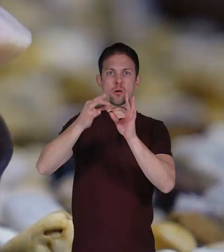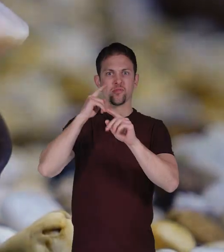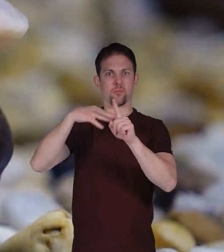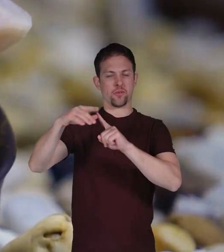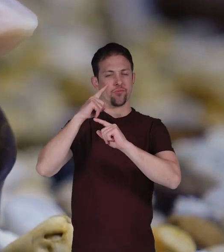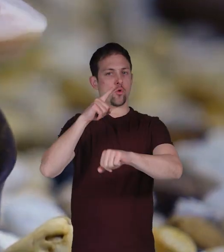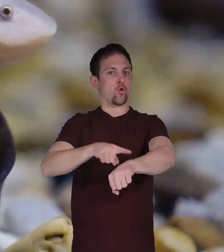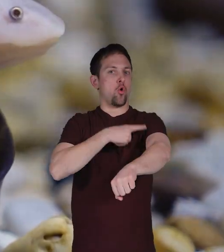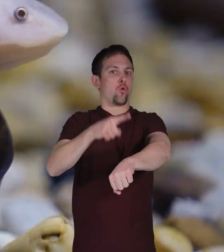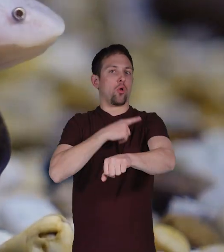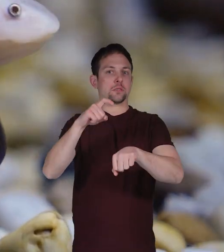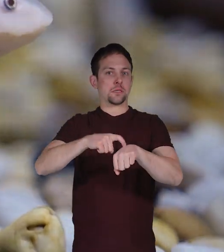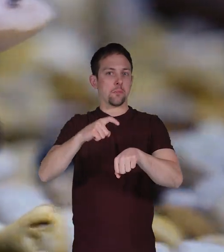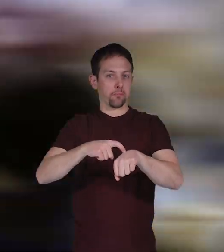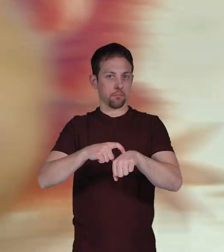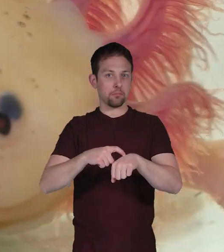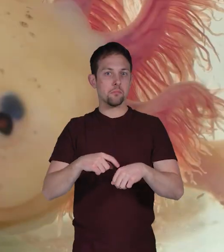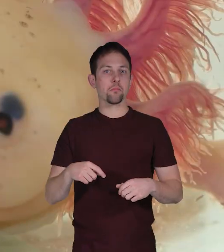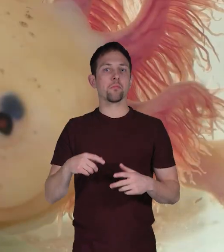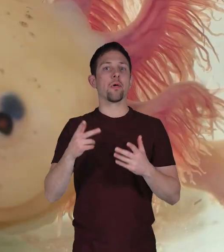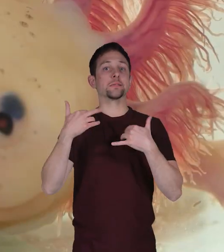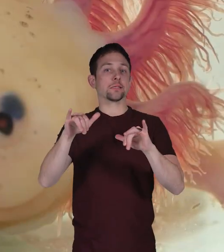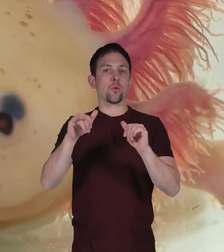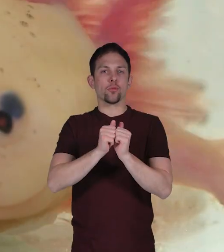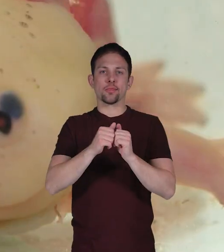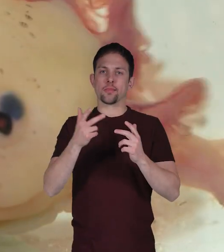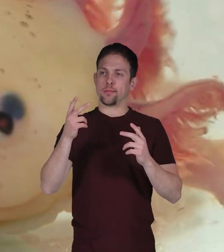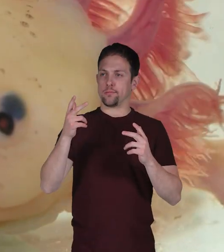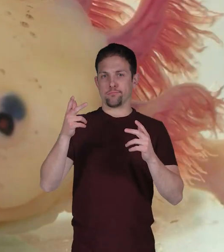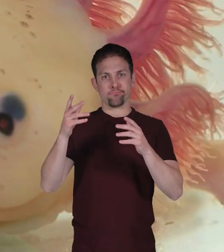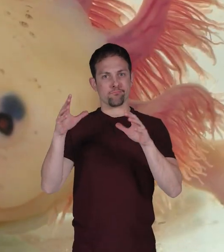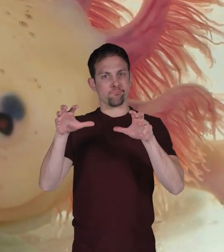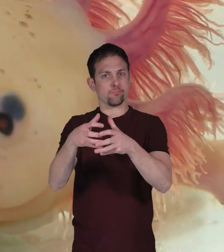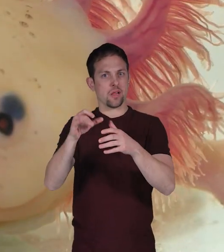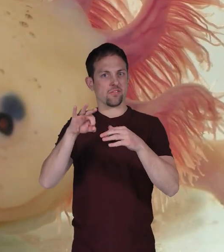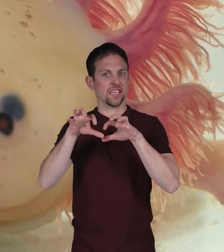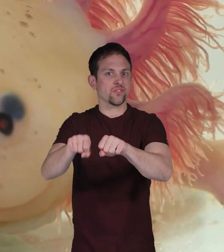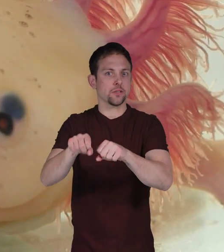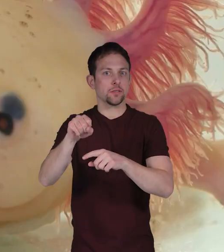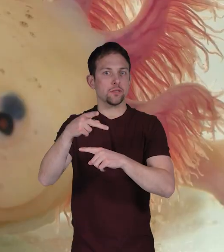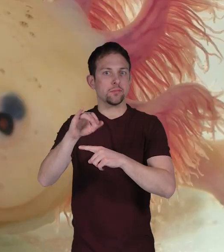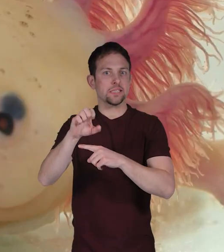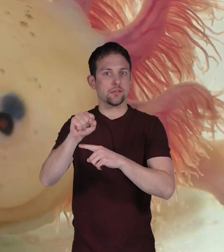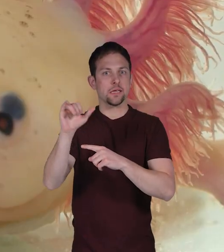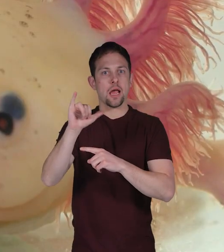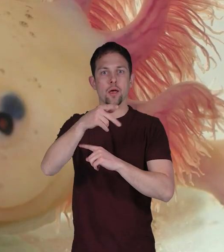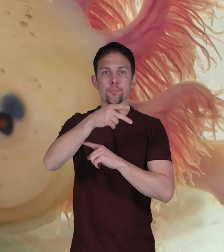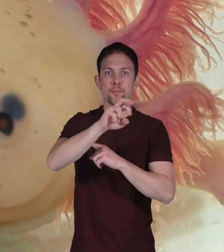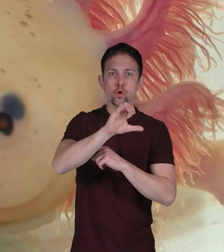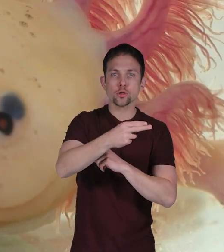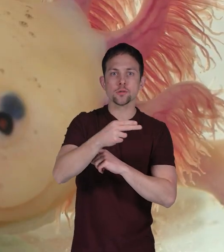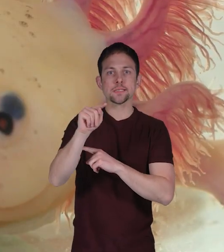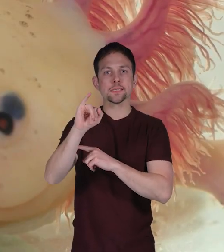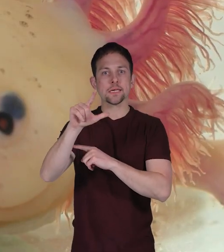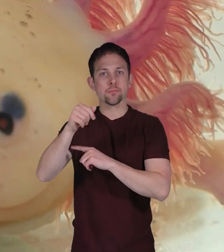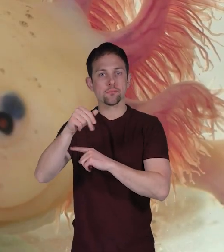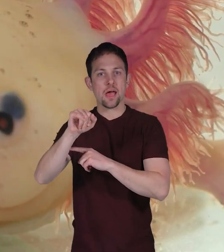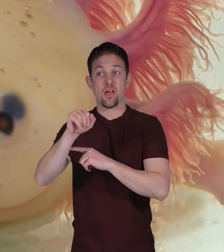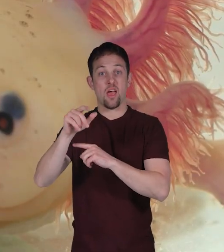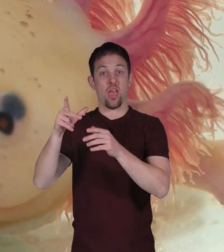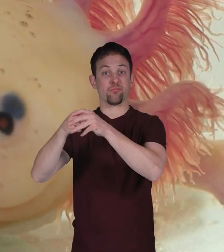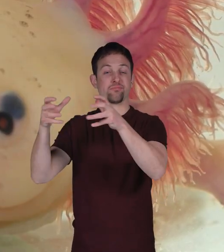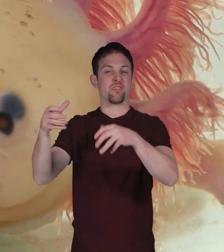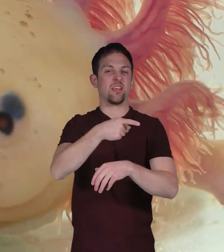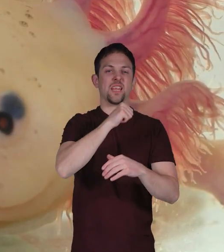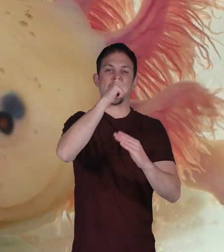chain in their environment for a long time still with the introduction of invasive species like perch and tilapia they're